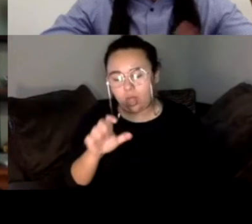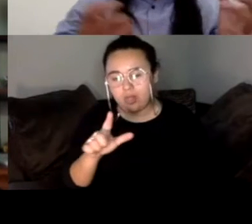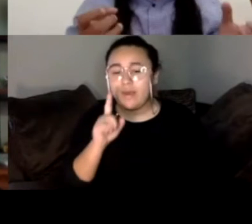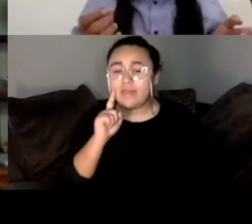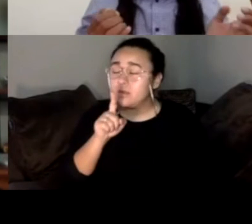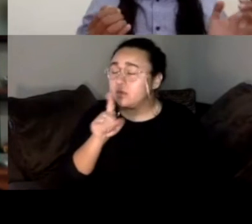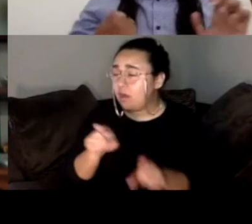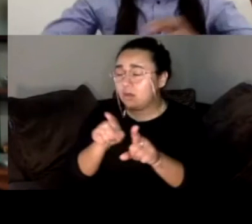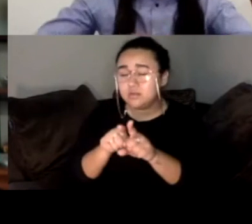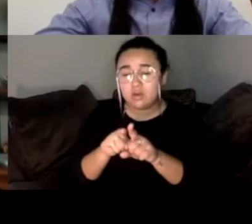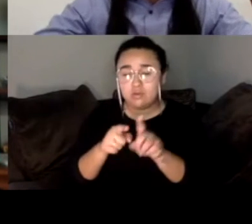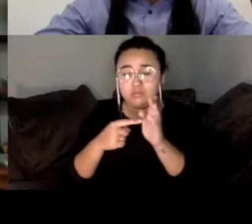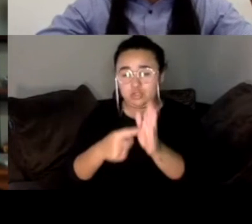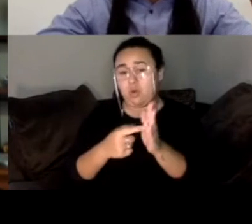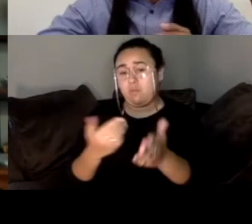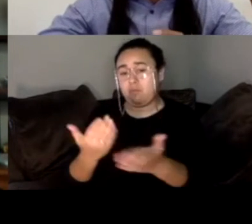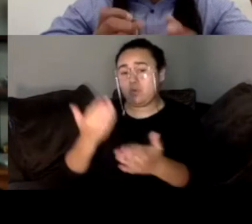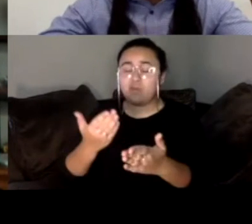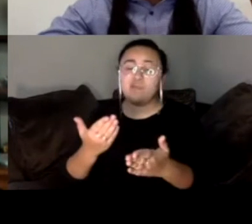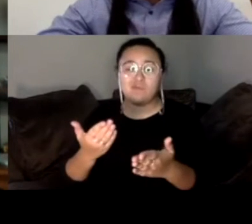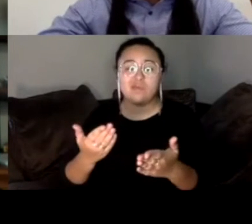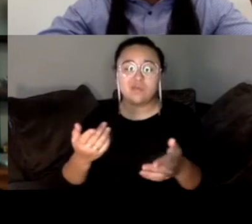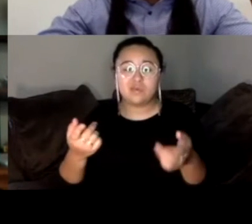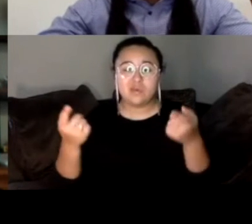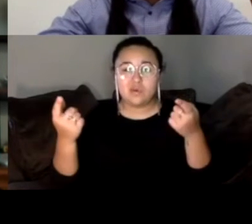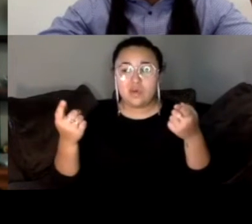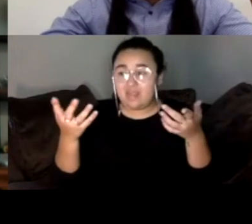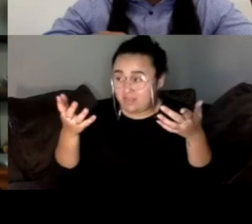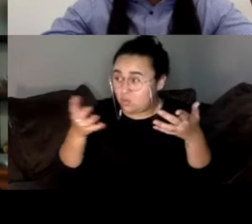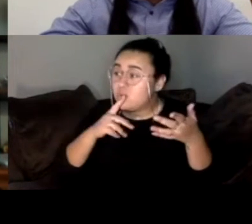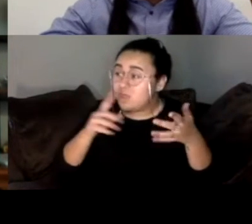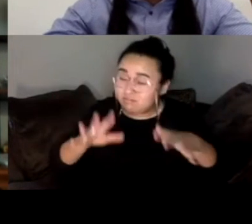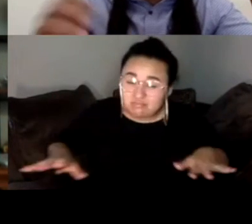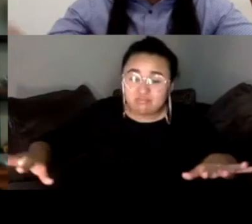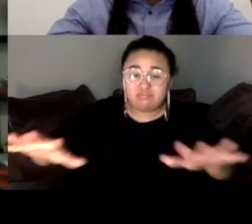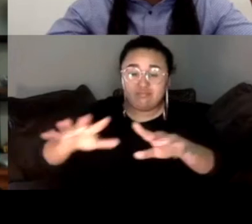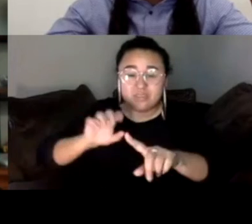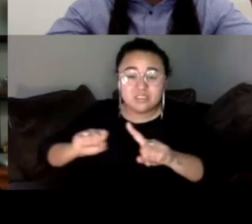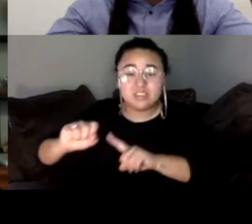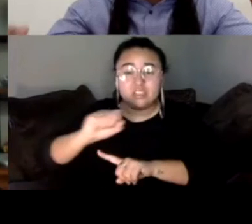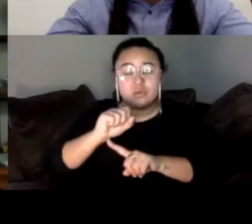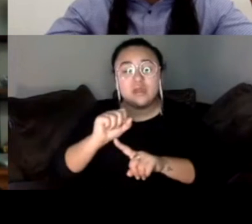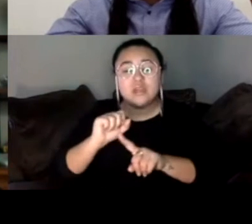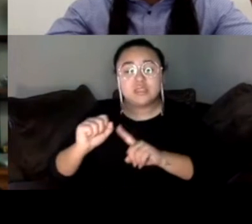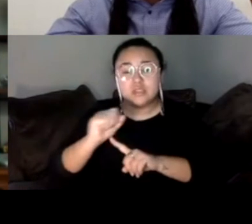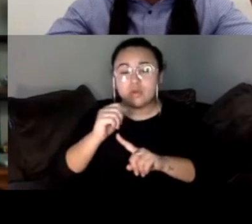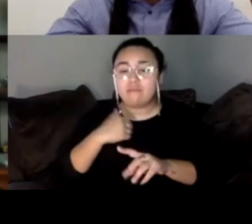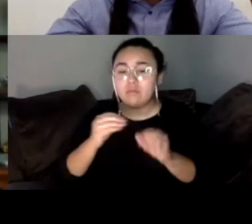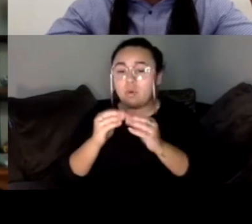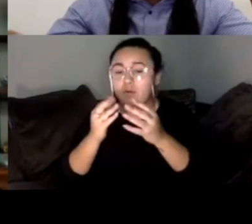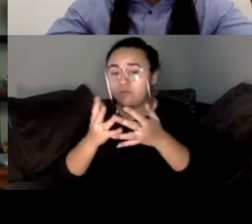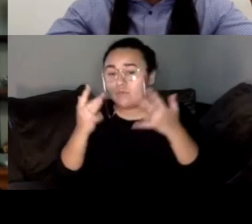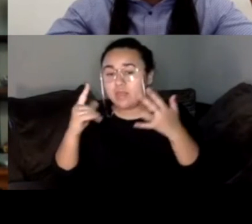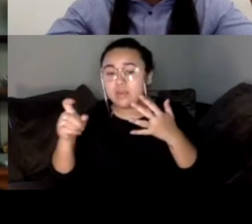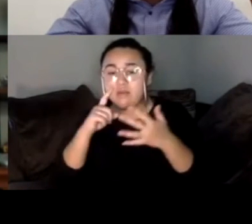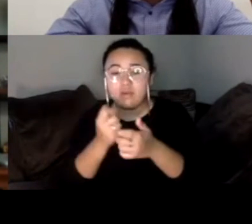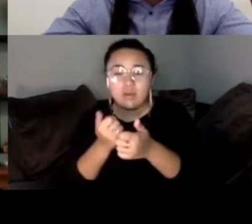you know, just, just through of like the conditions that having a more like friendly, right. governor at the top,